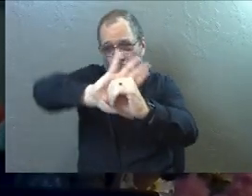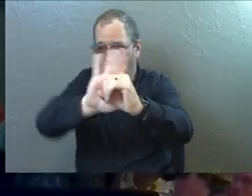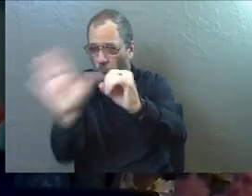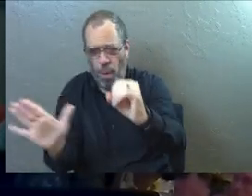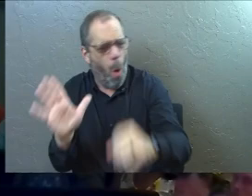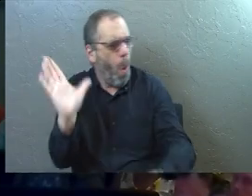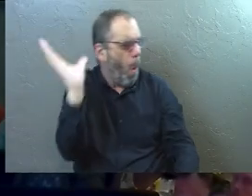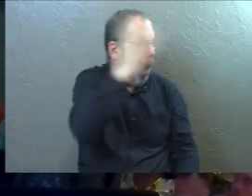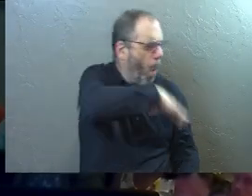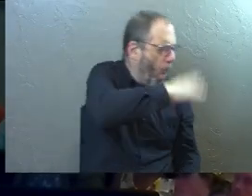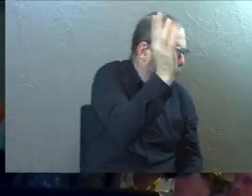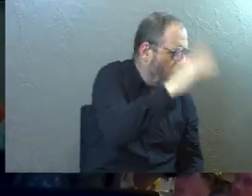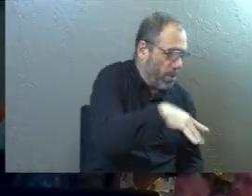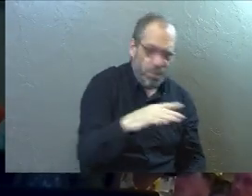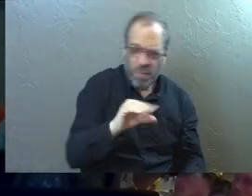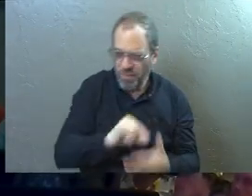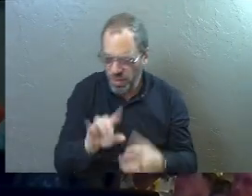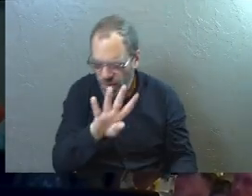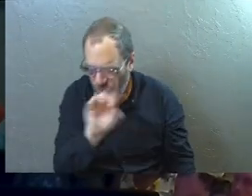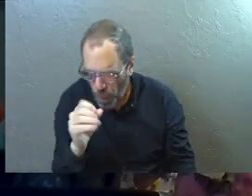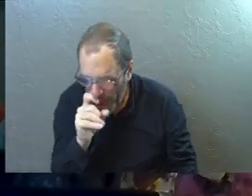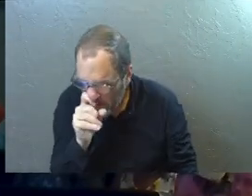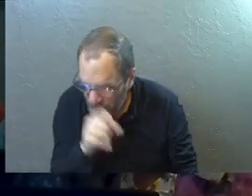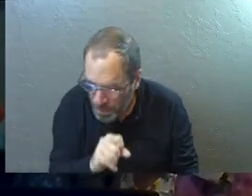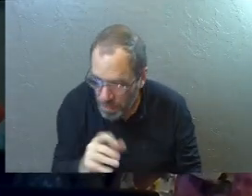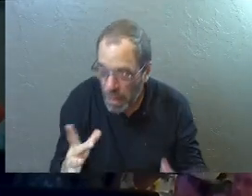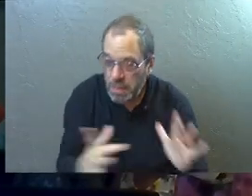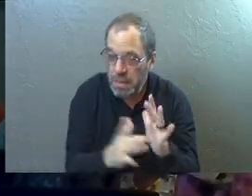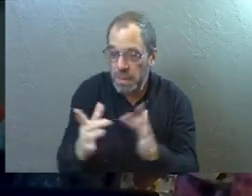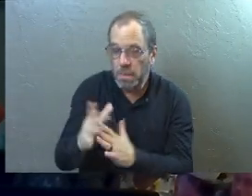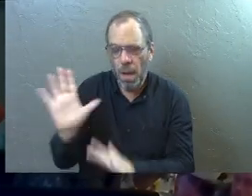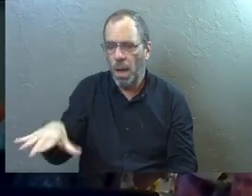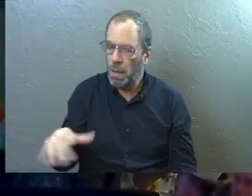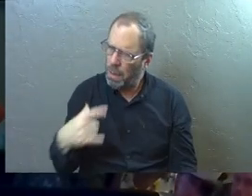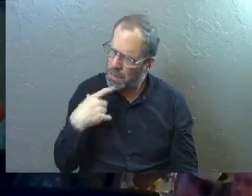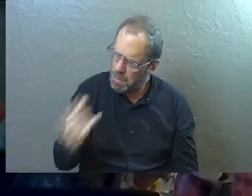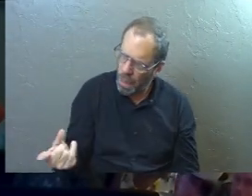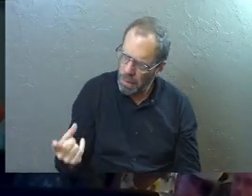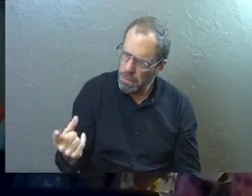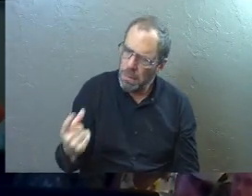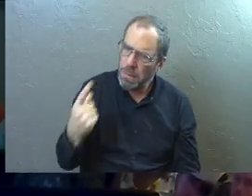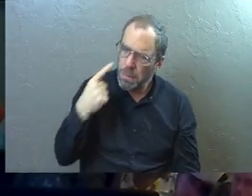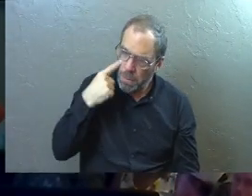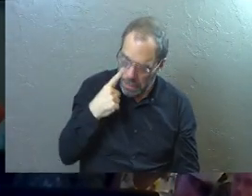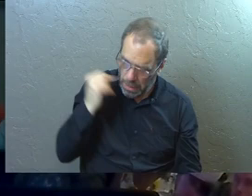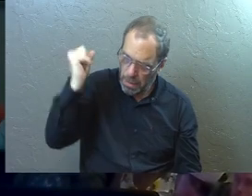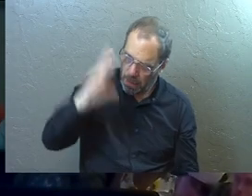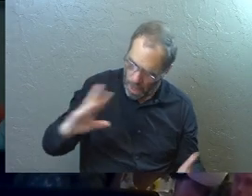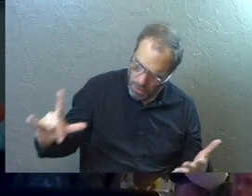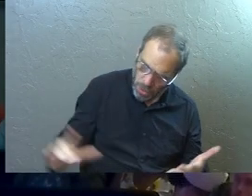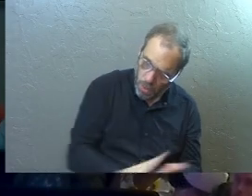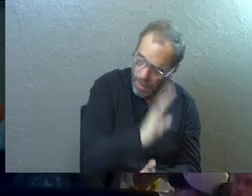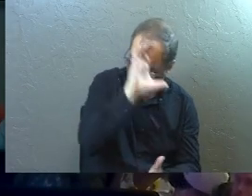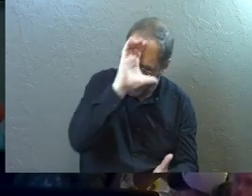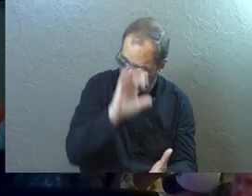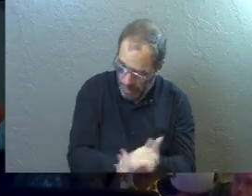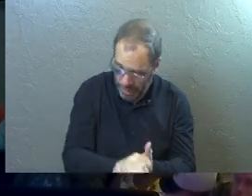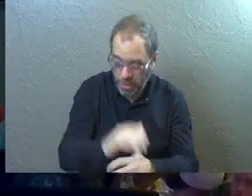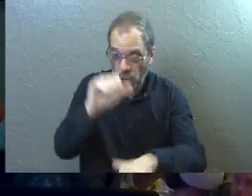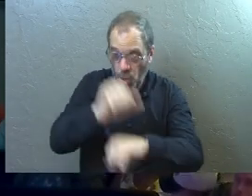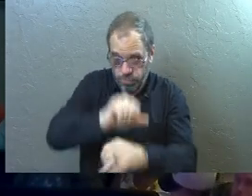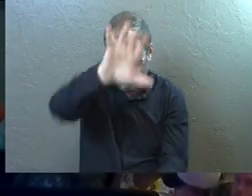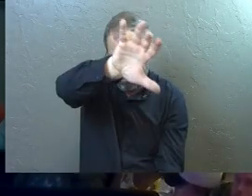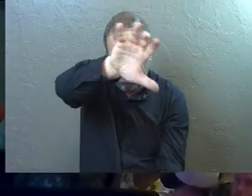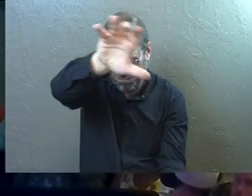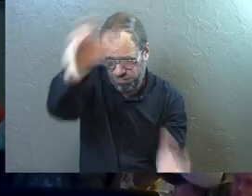open that thing. Verse 40. Let's look at what happens. Jesus responded. Didn't I tell you that you would see God's glory if you believe? So they rolled